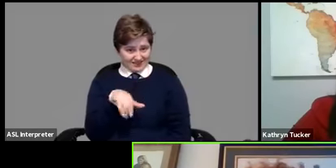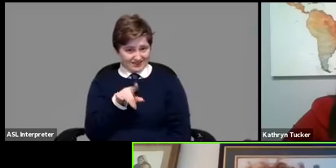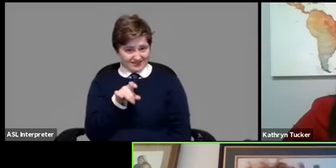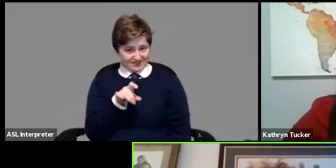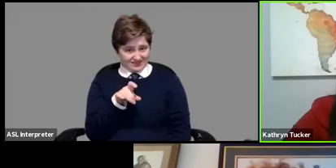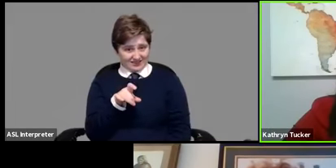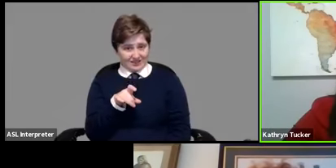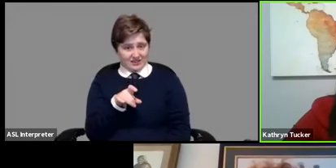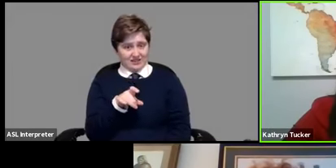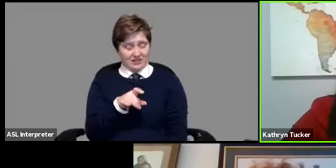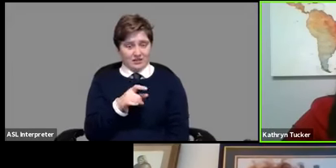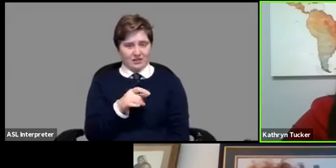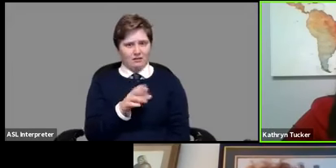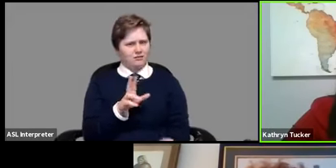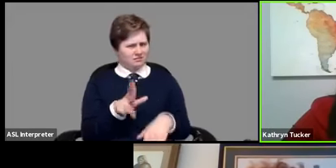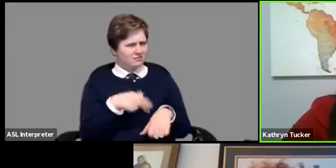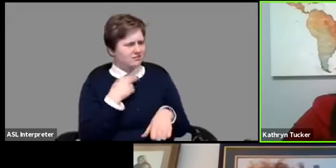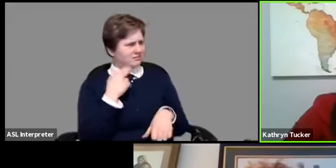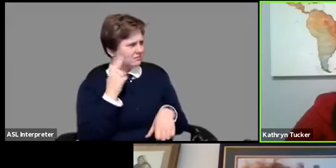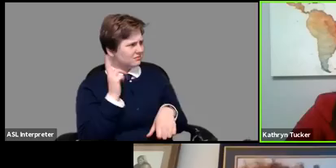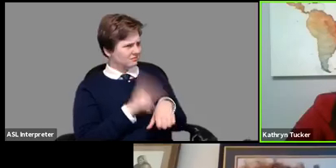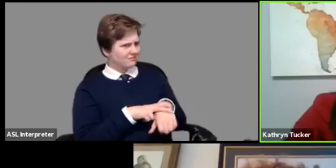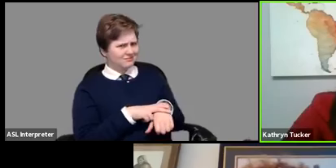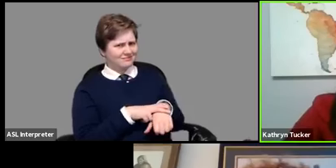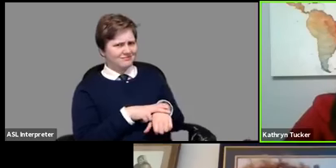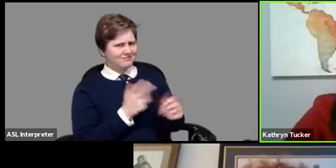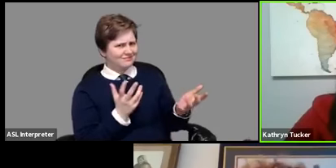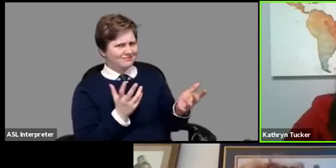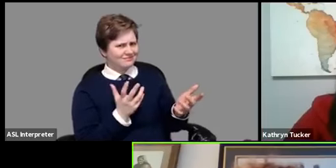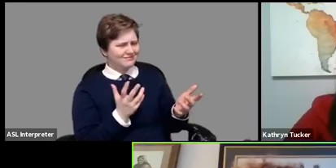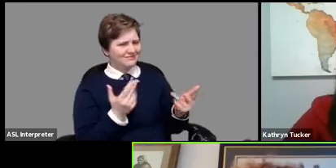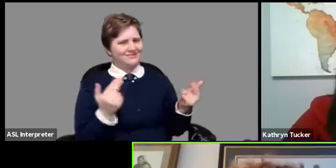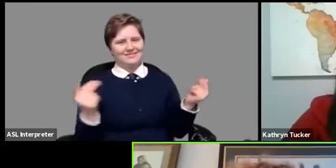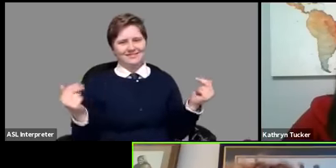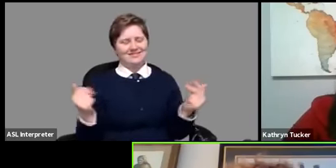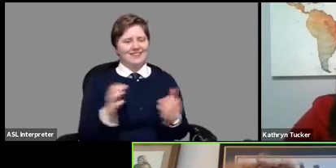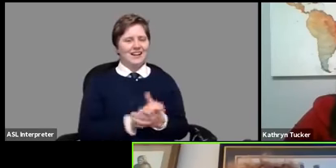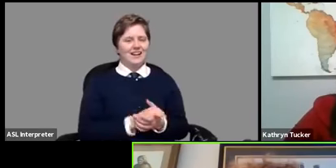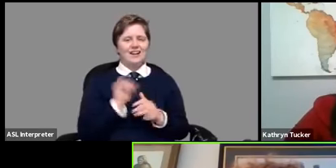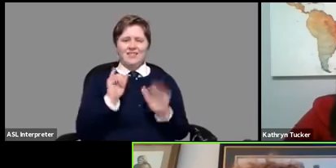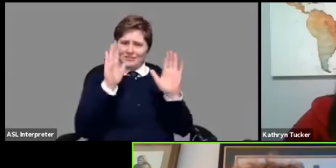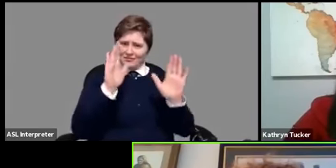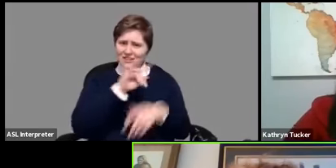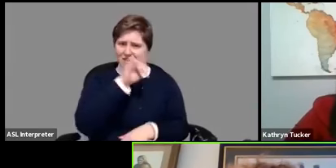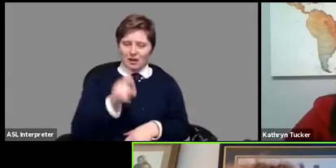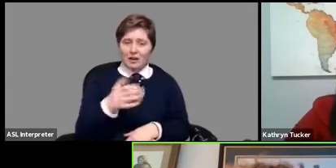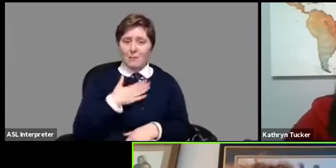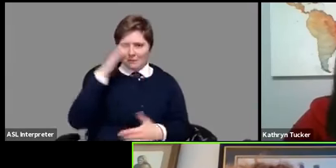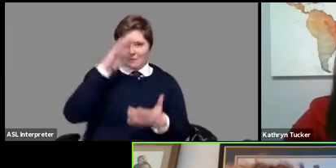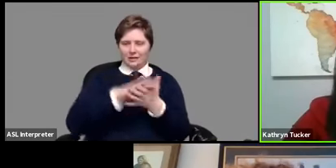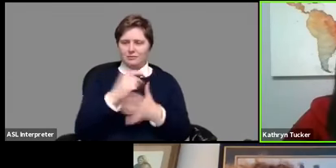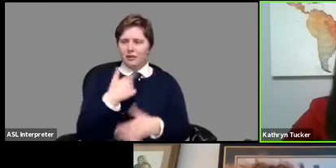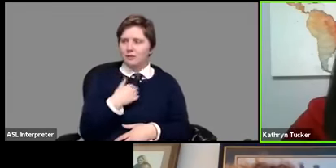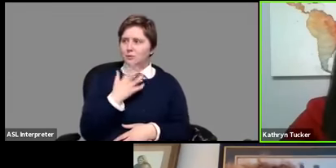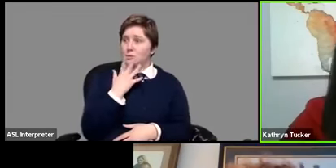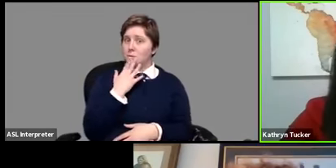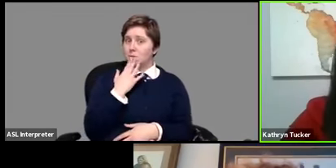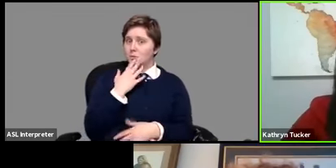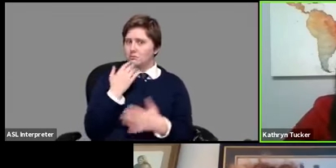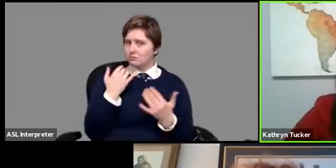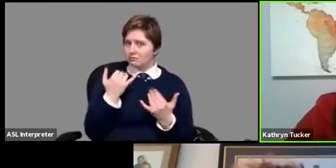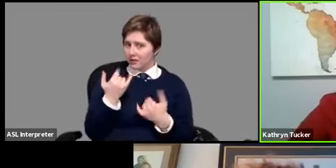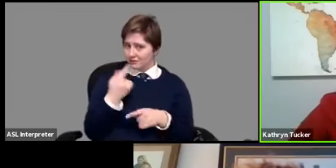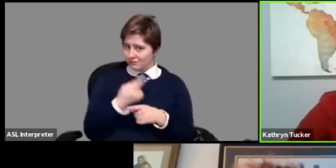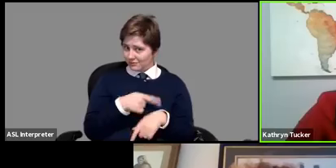of course so um this is that's a great question my husband and i were like oh is this the